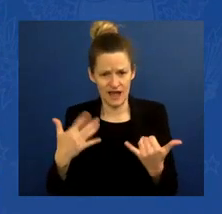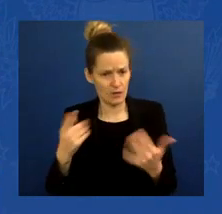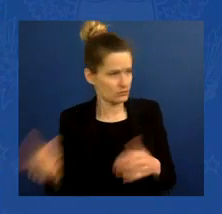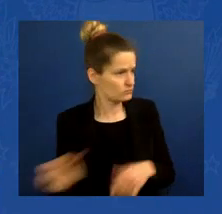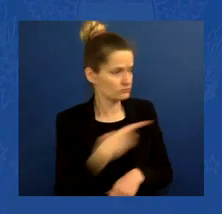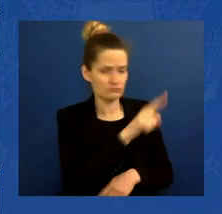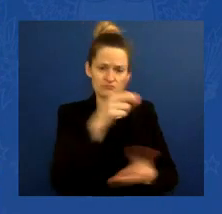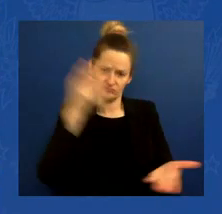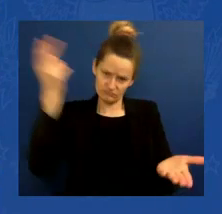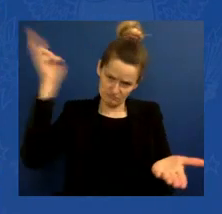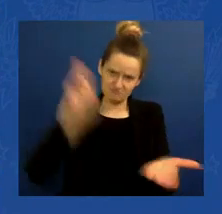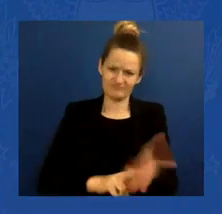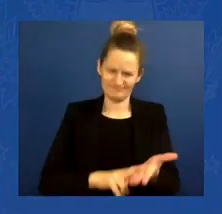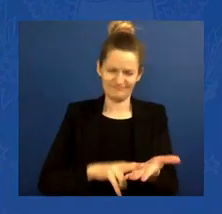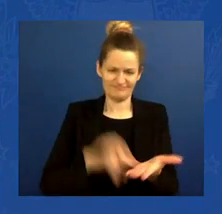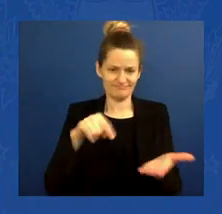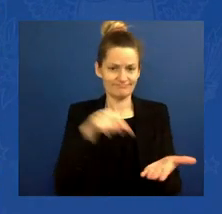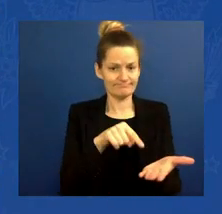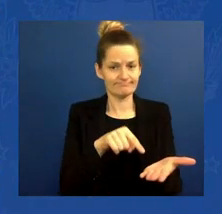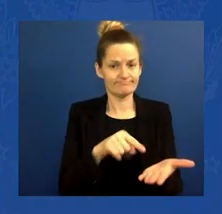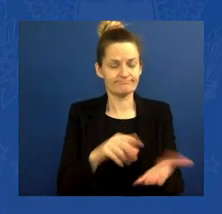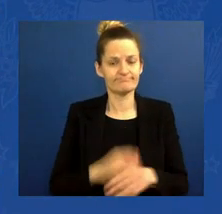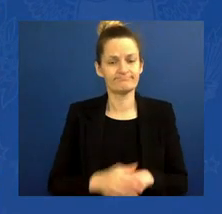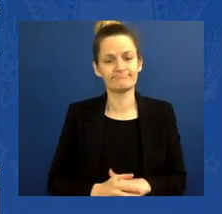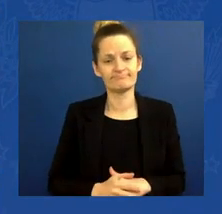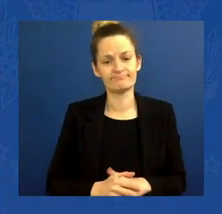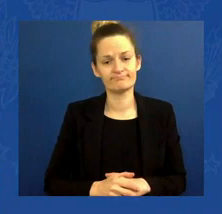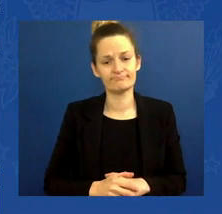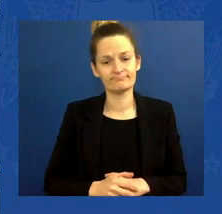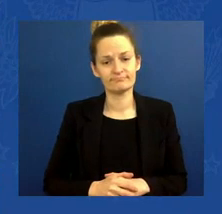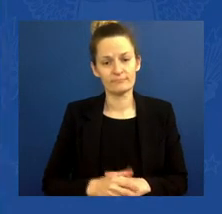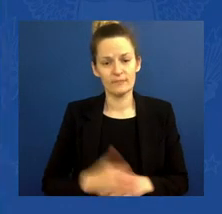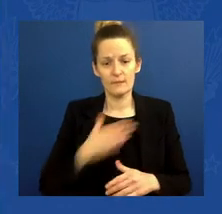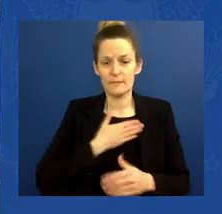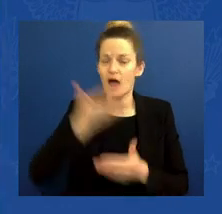protect their young Ukrainians who are out there defending their country.